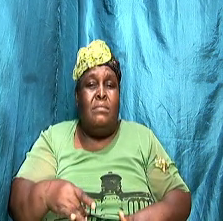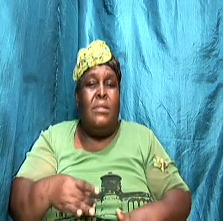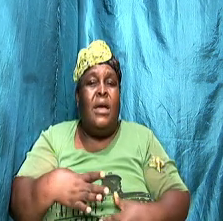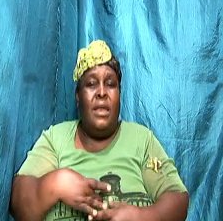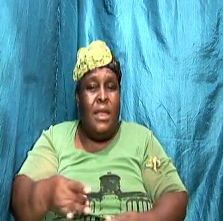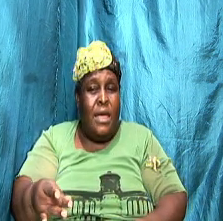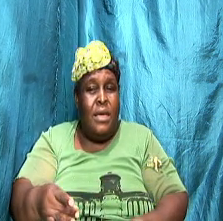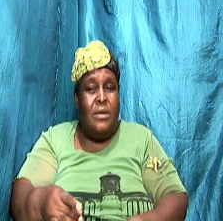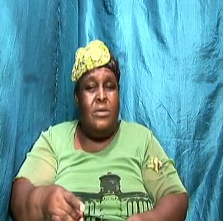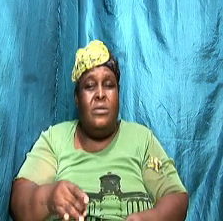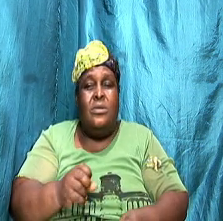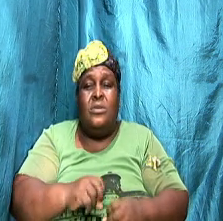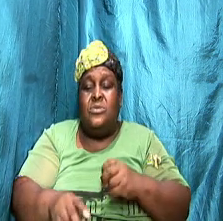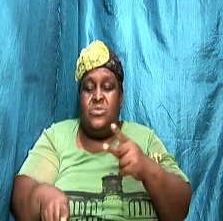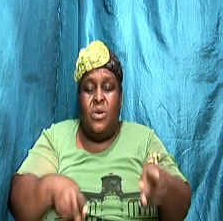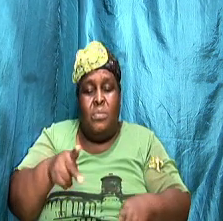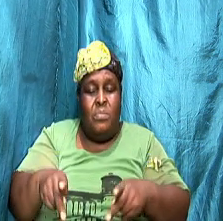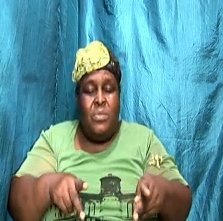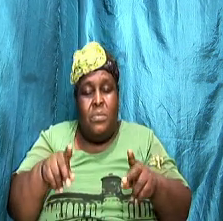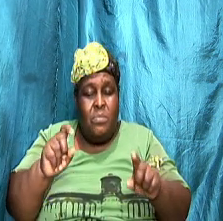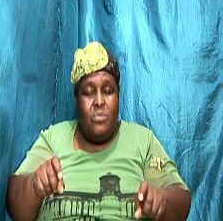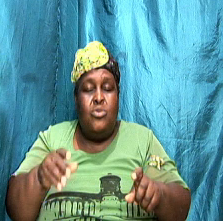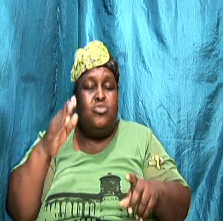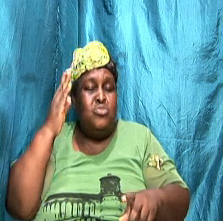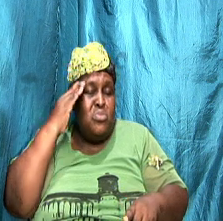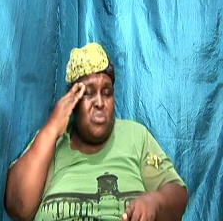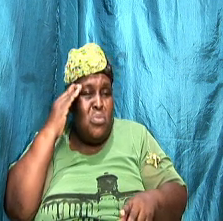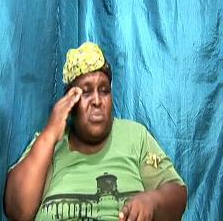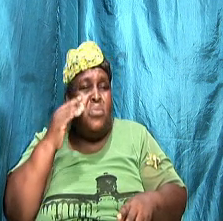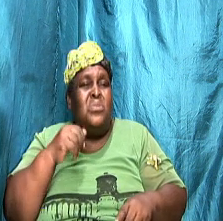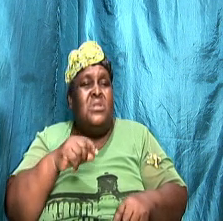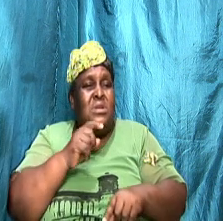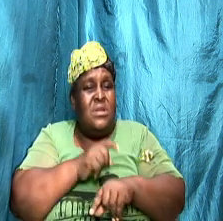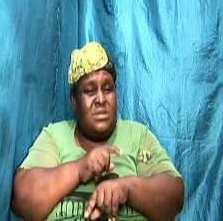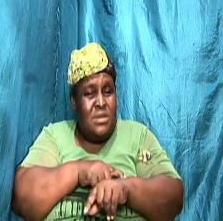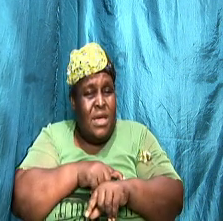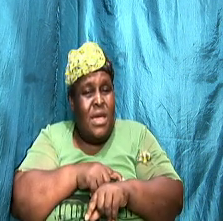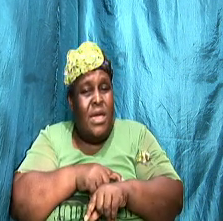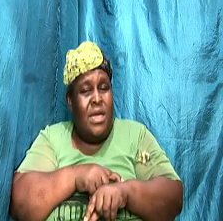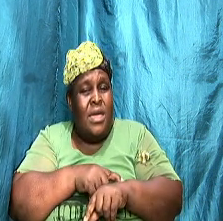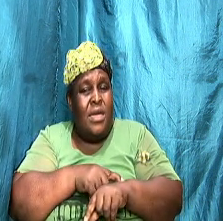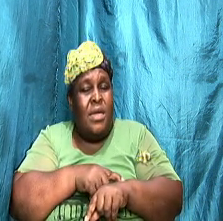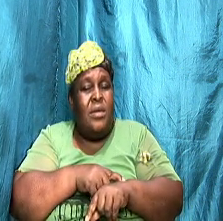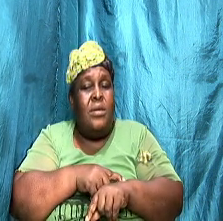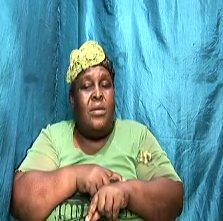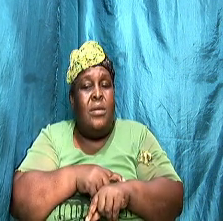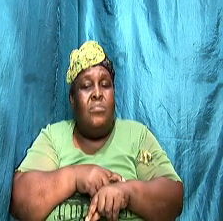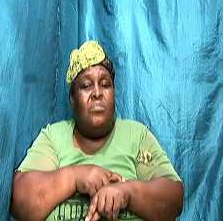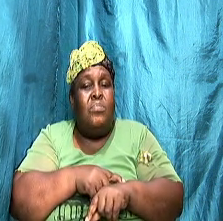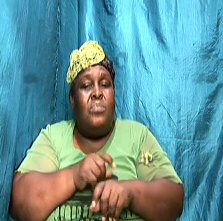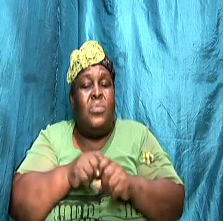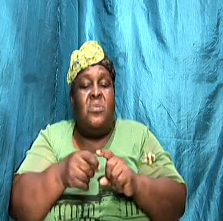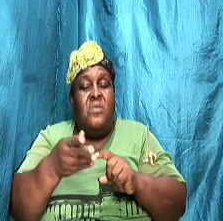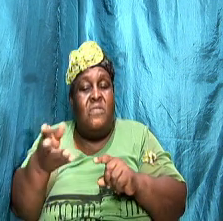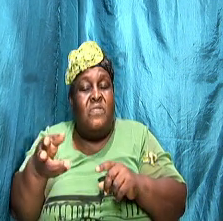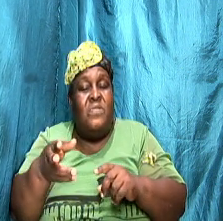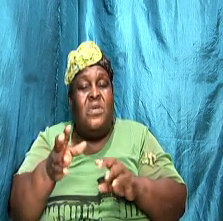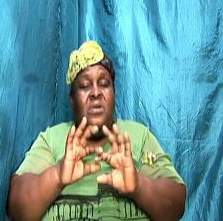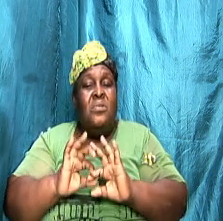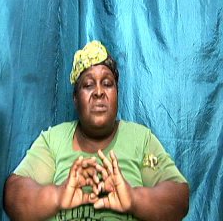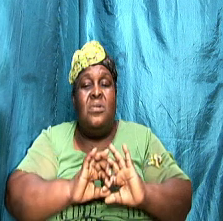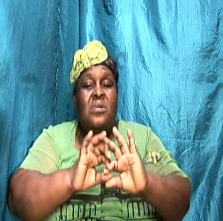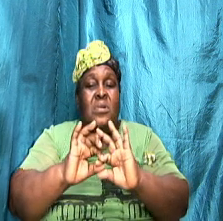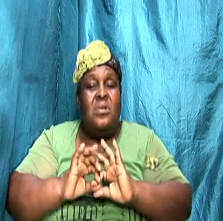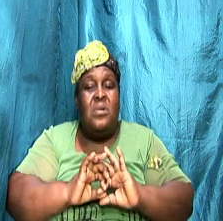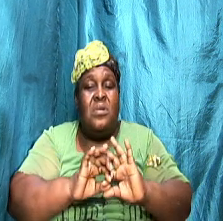so people must know the stage of their relationship so don't think that and a lot of time people just give